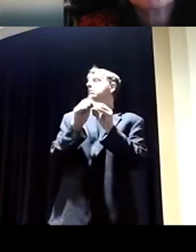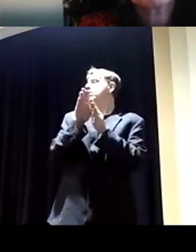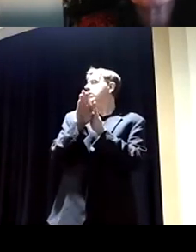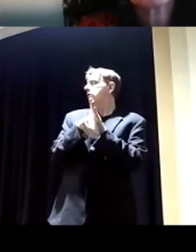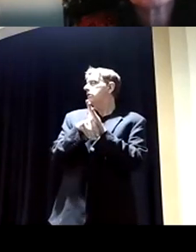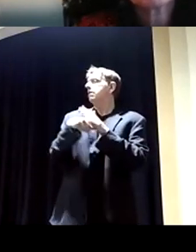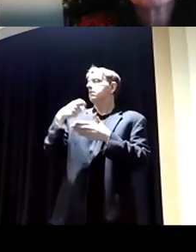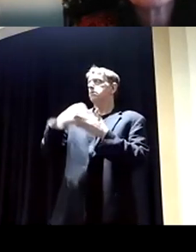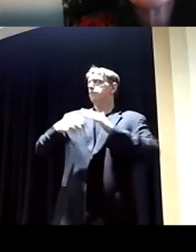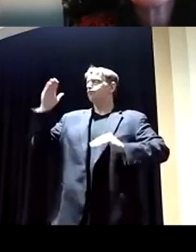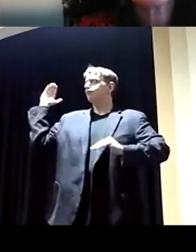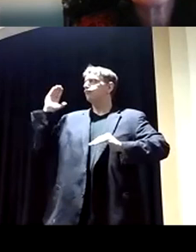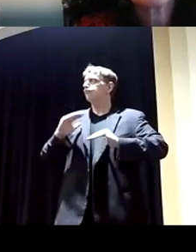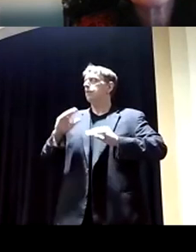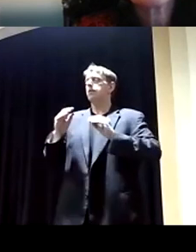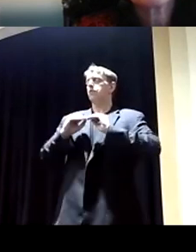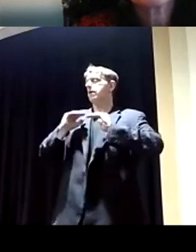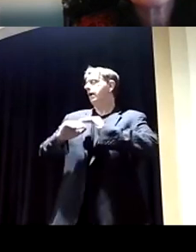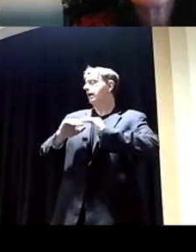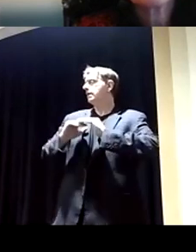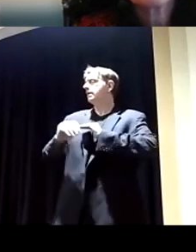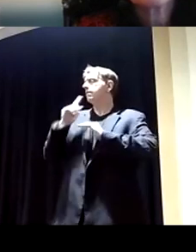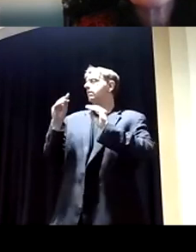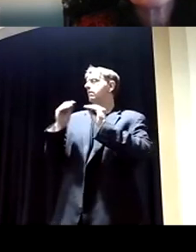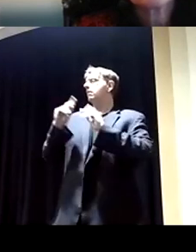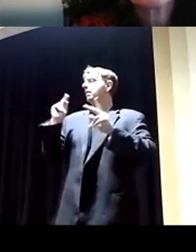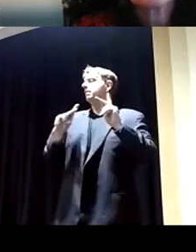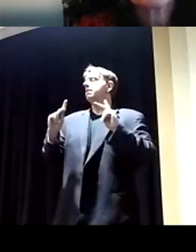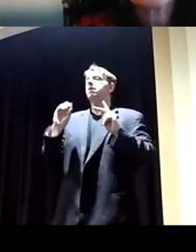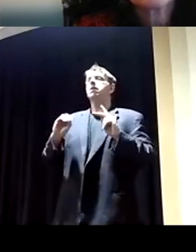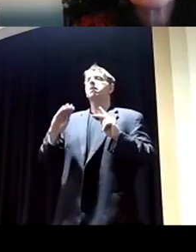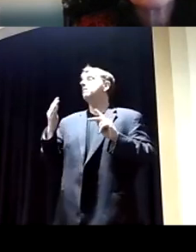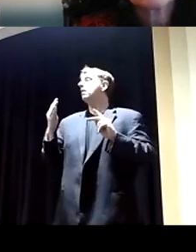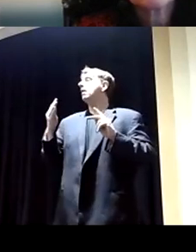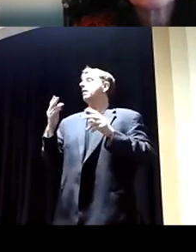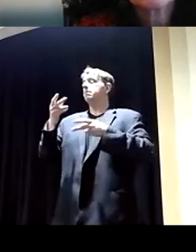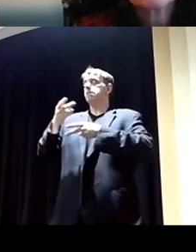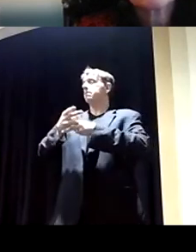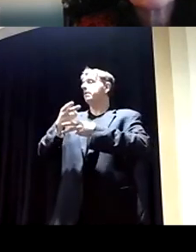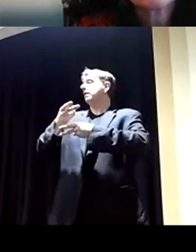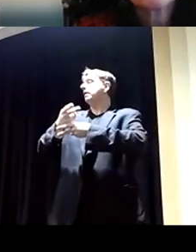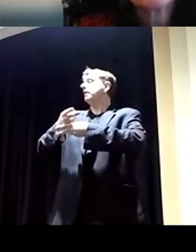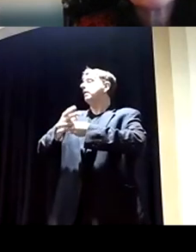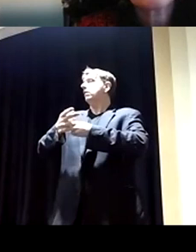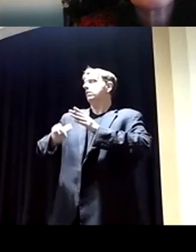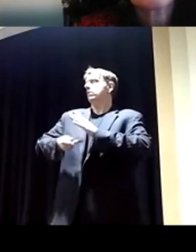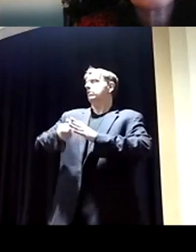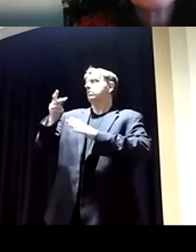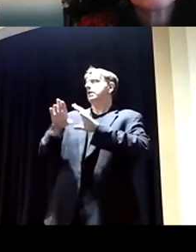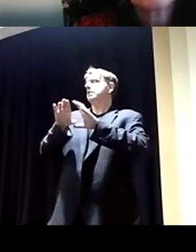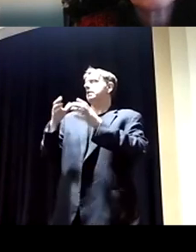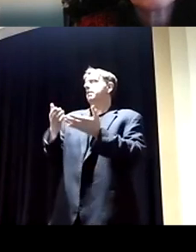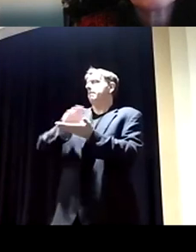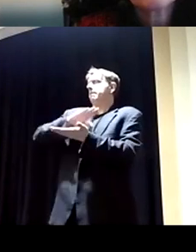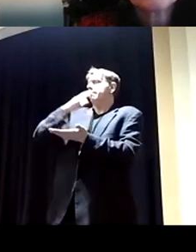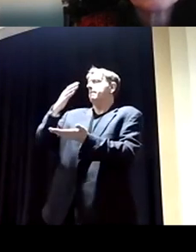help give more access to many people. We end Obamacare, which you're paying double for because I was on it because it's halfway subsidized. Half of that money